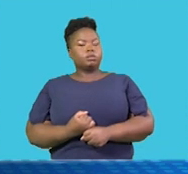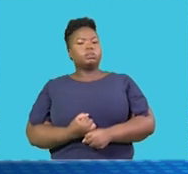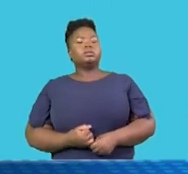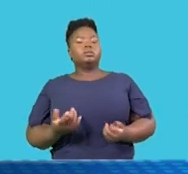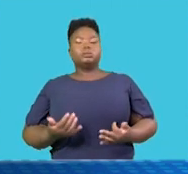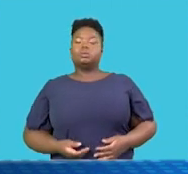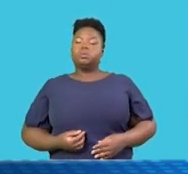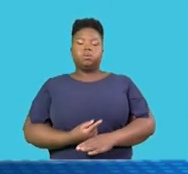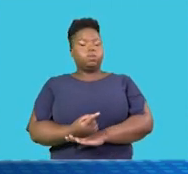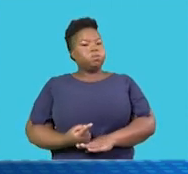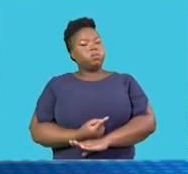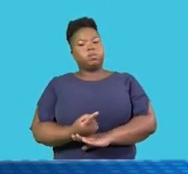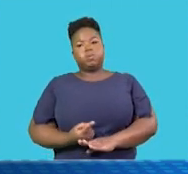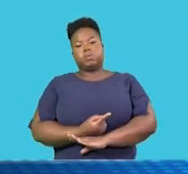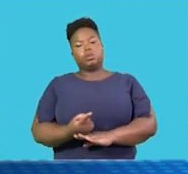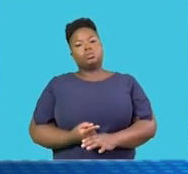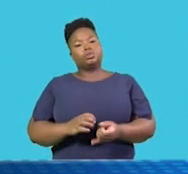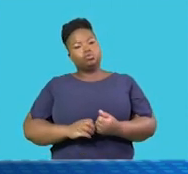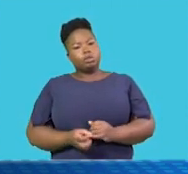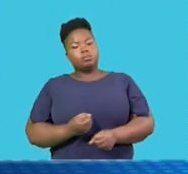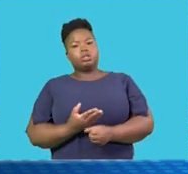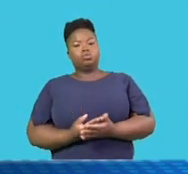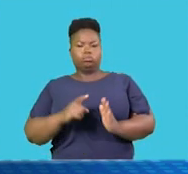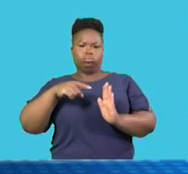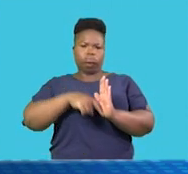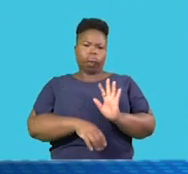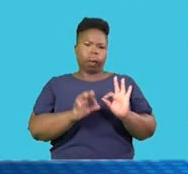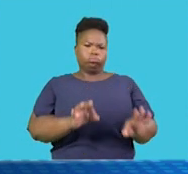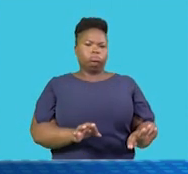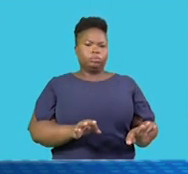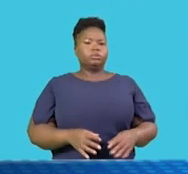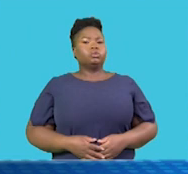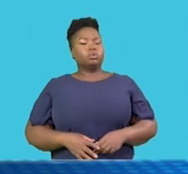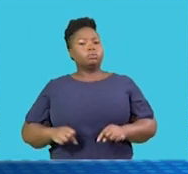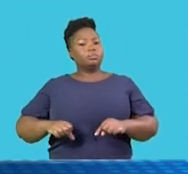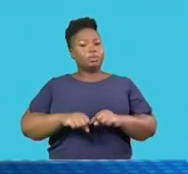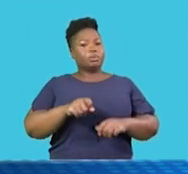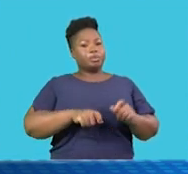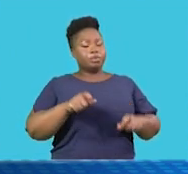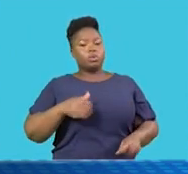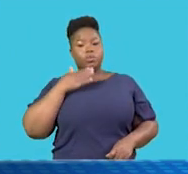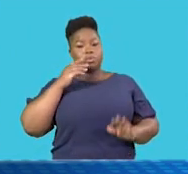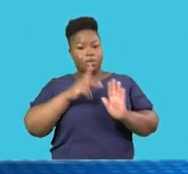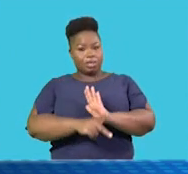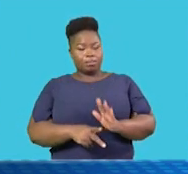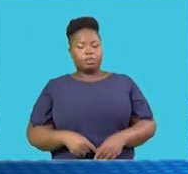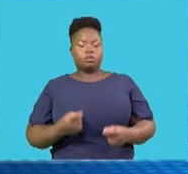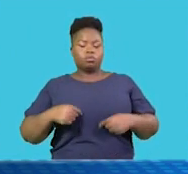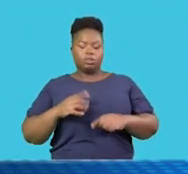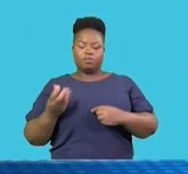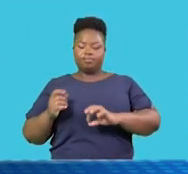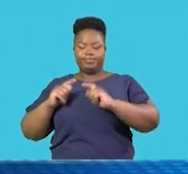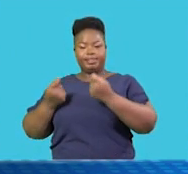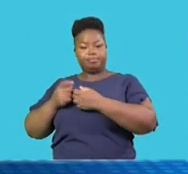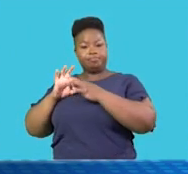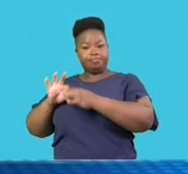have spent countless hours and endless manpower on getting to the bottom of this and tracking those behind these murders. We have a dedicated team of